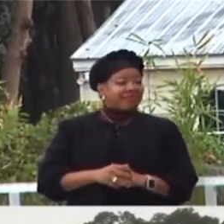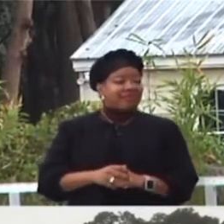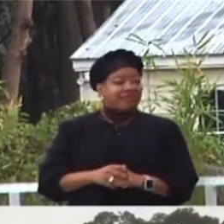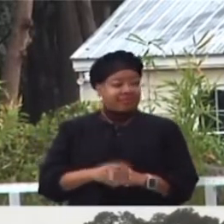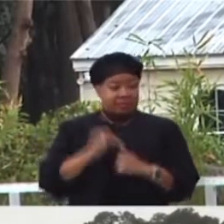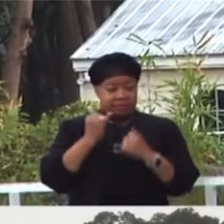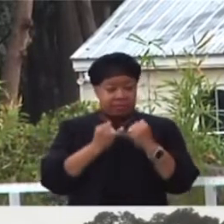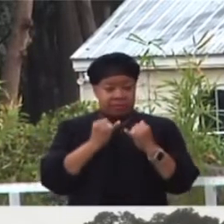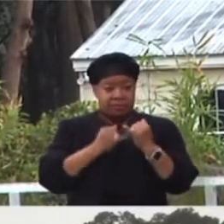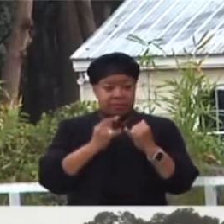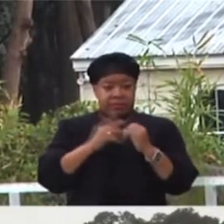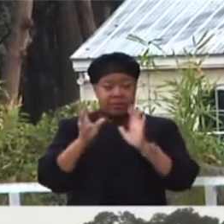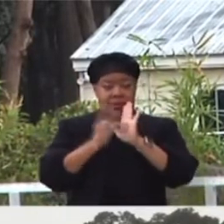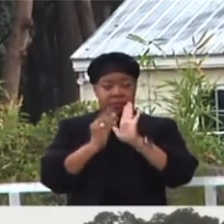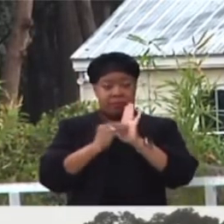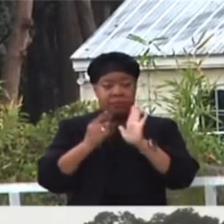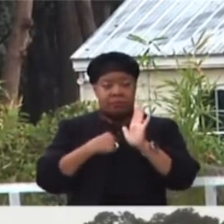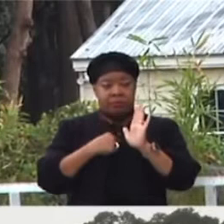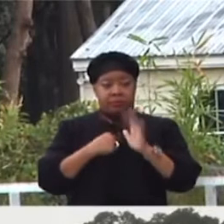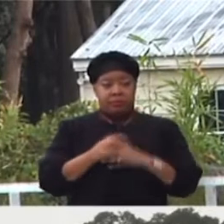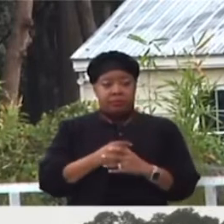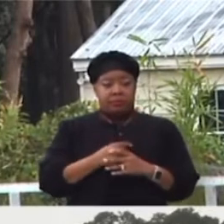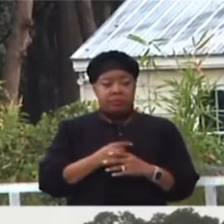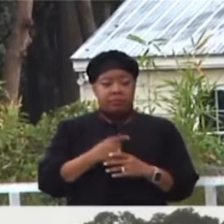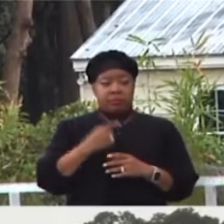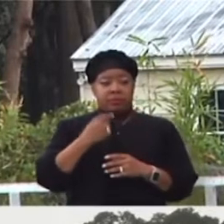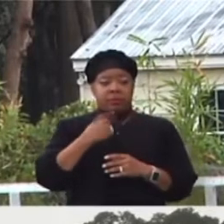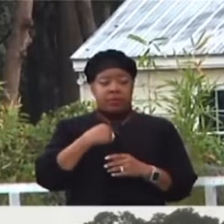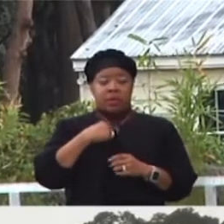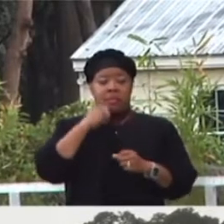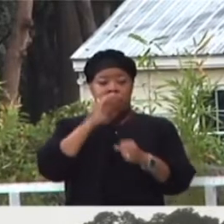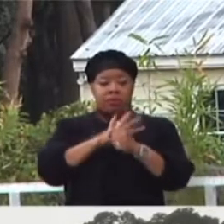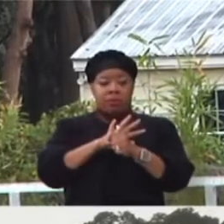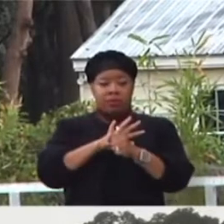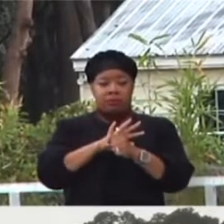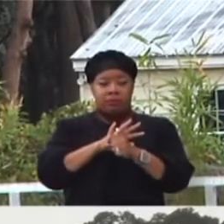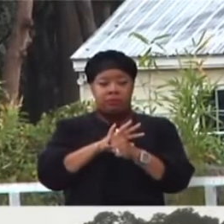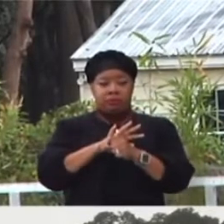Last part. Please repeat after me. I do hereby covenant with